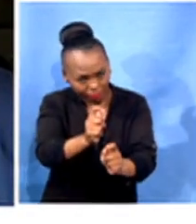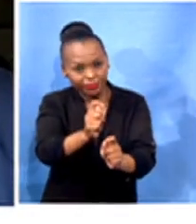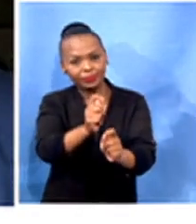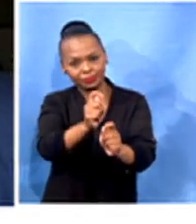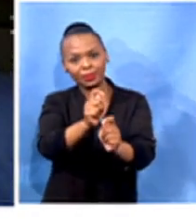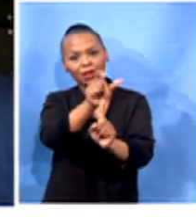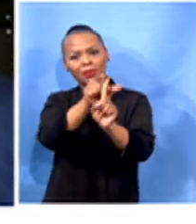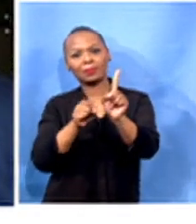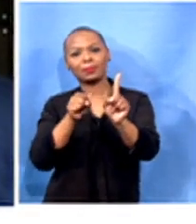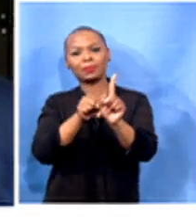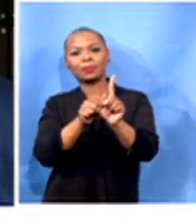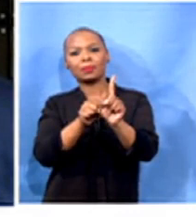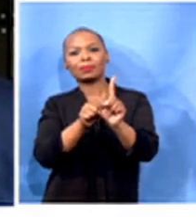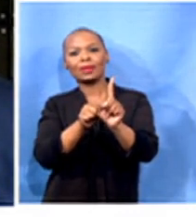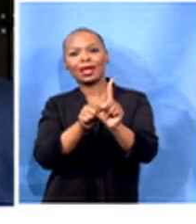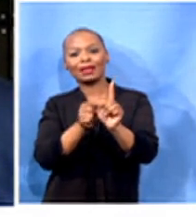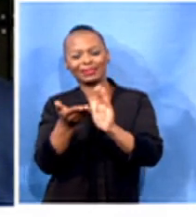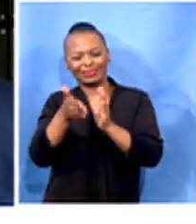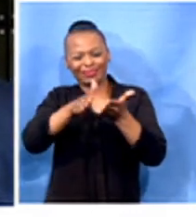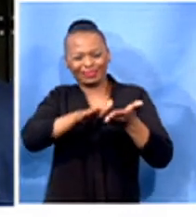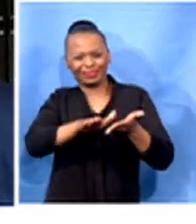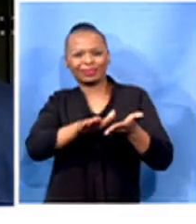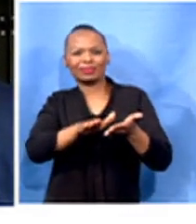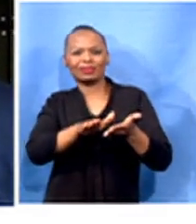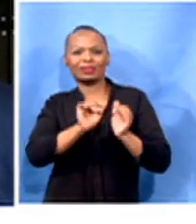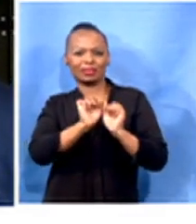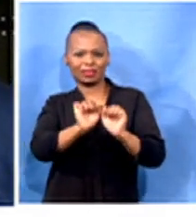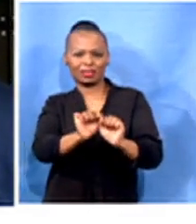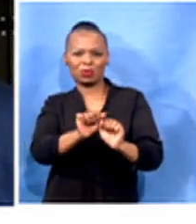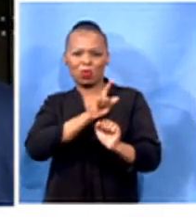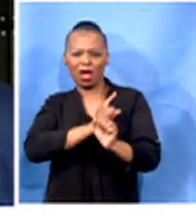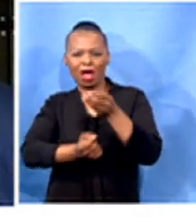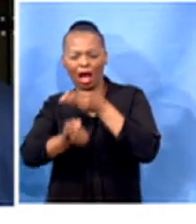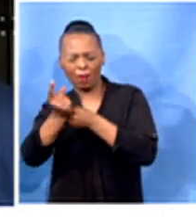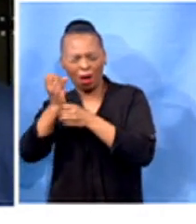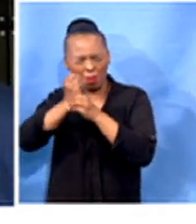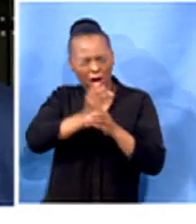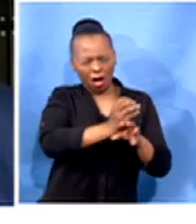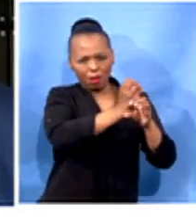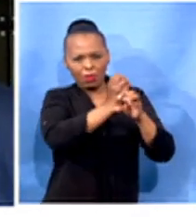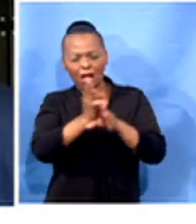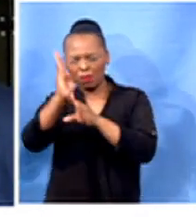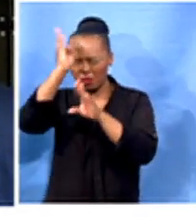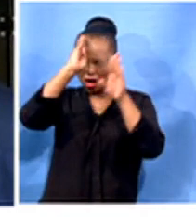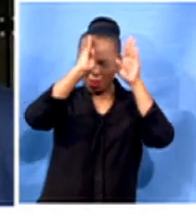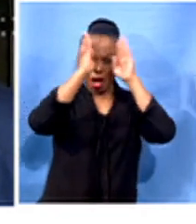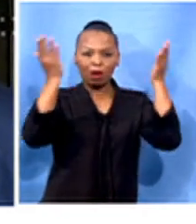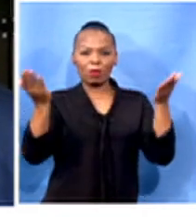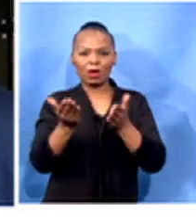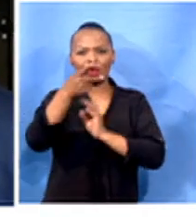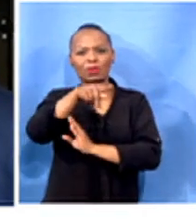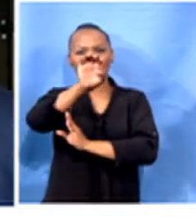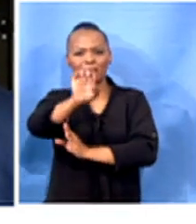of his death, having been tortured in Port Elizabeth and